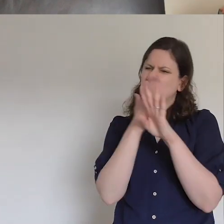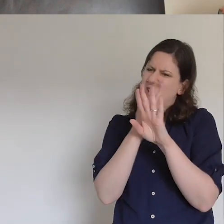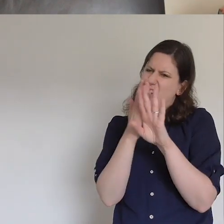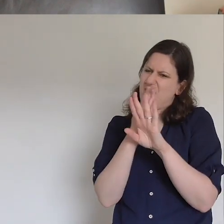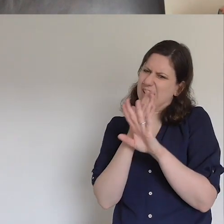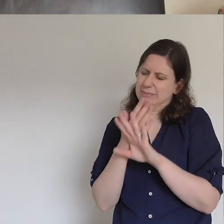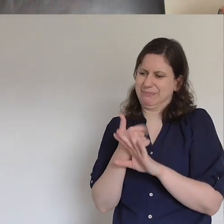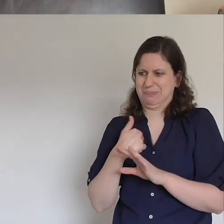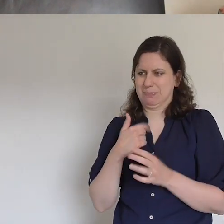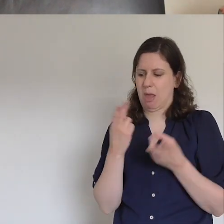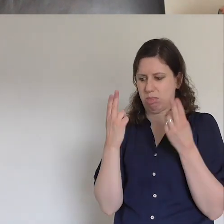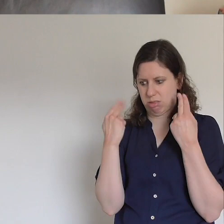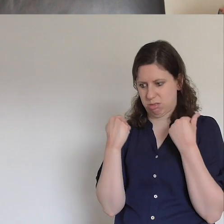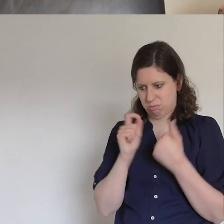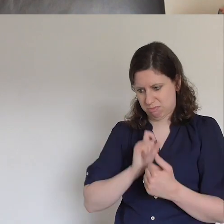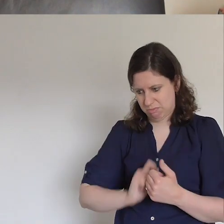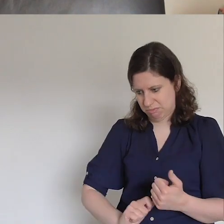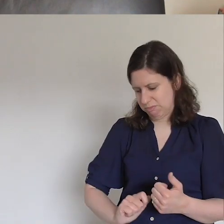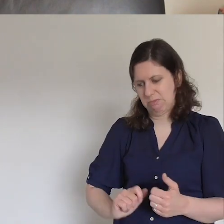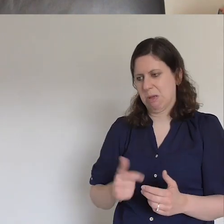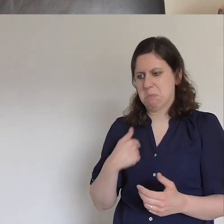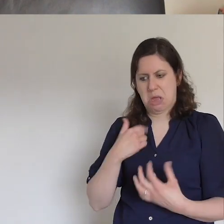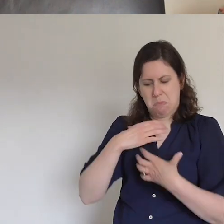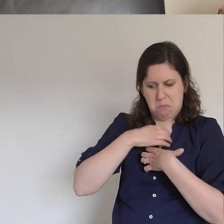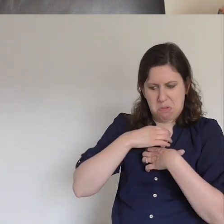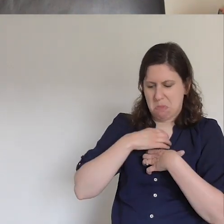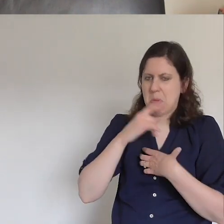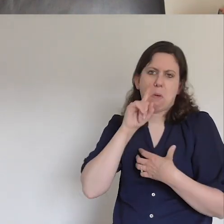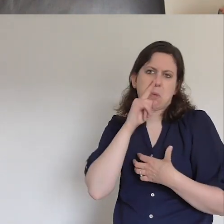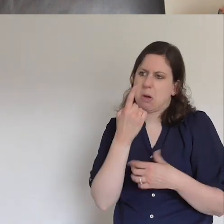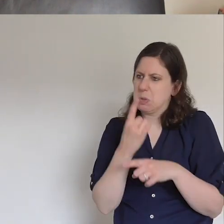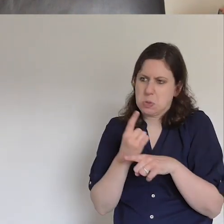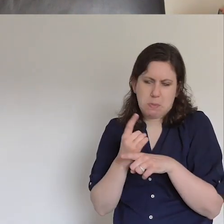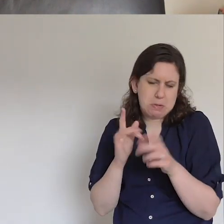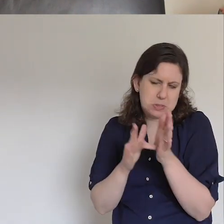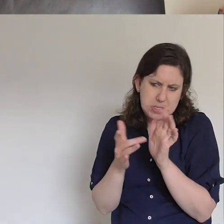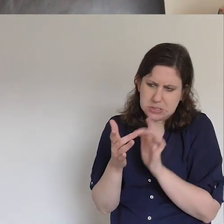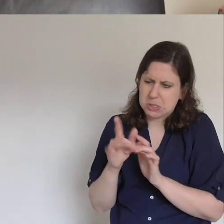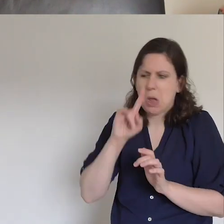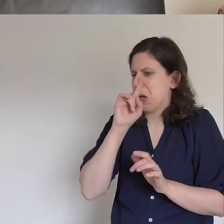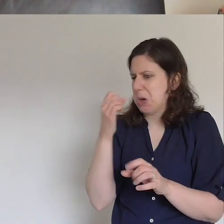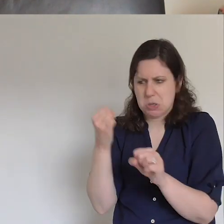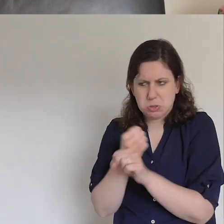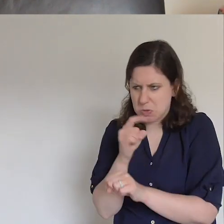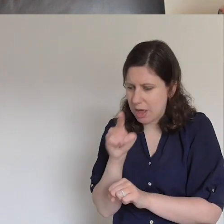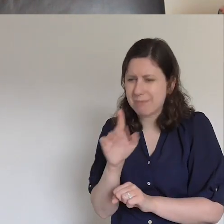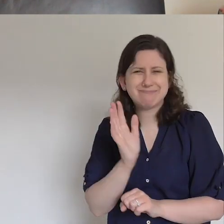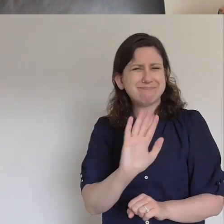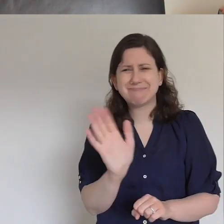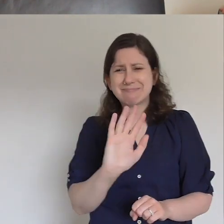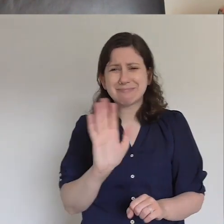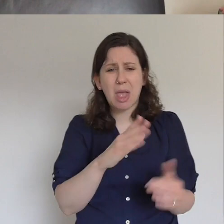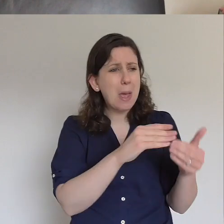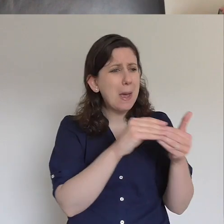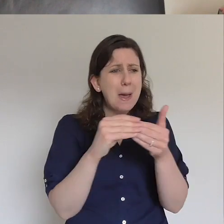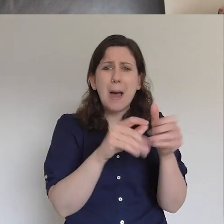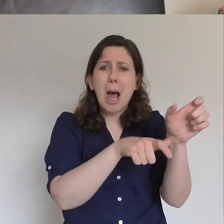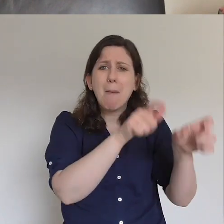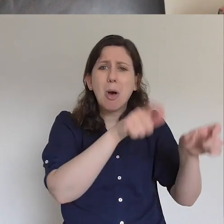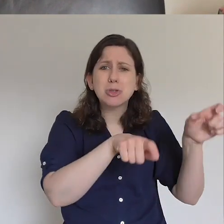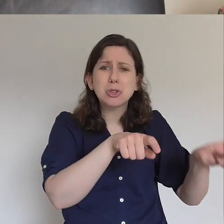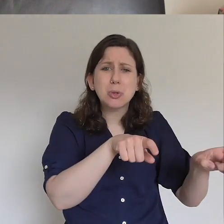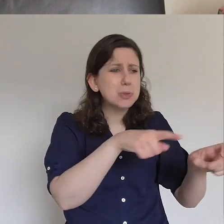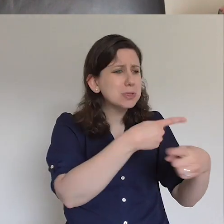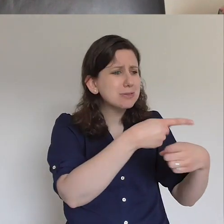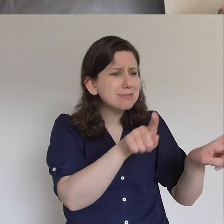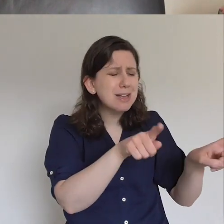that or I'm this and I'm that. I'm too afraid so I can't do that. You know, I think the apostles show us such a boldness.